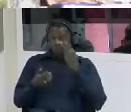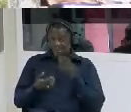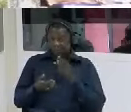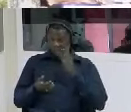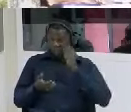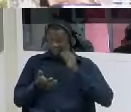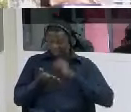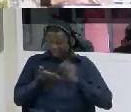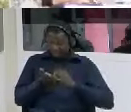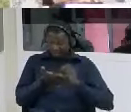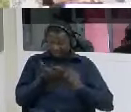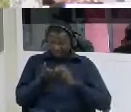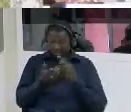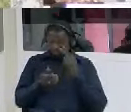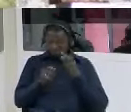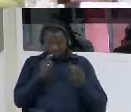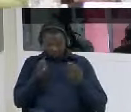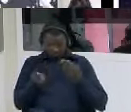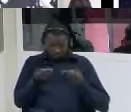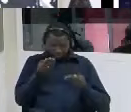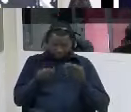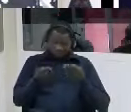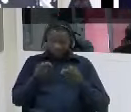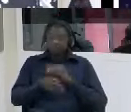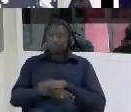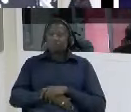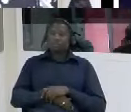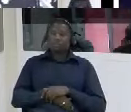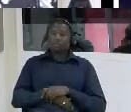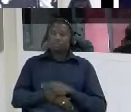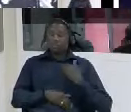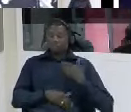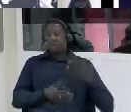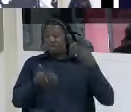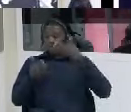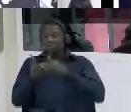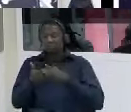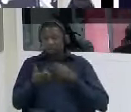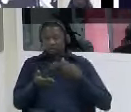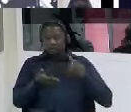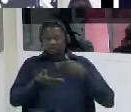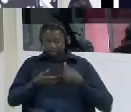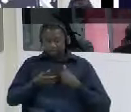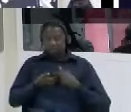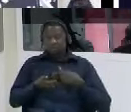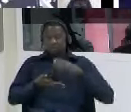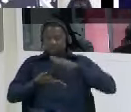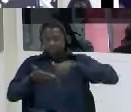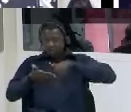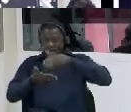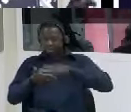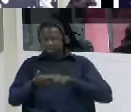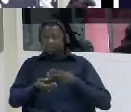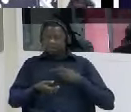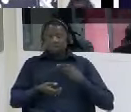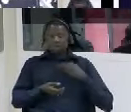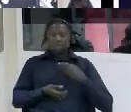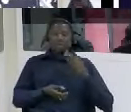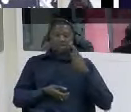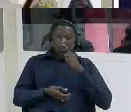arrived he said now he give me a piece of paper he said i should write as many as i can